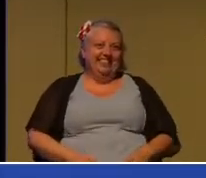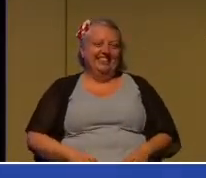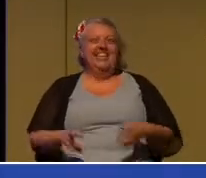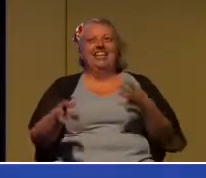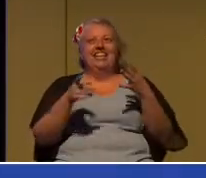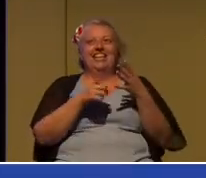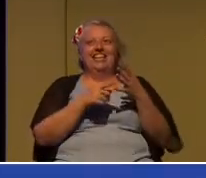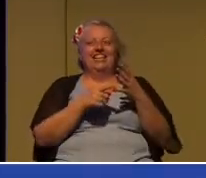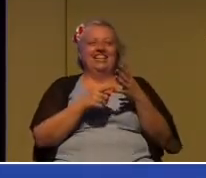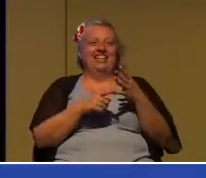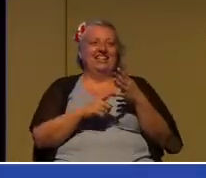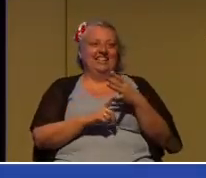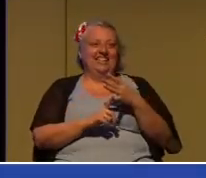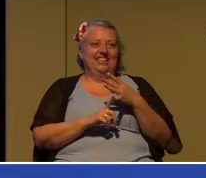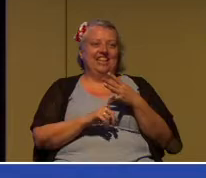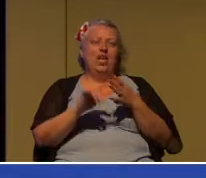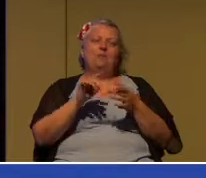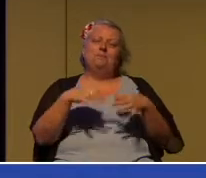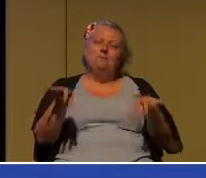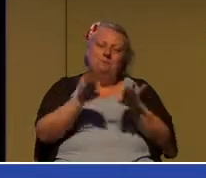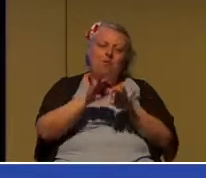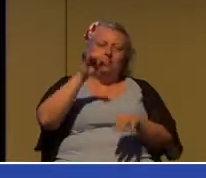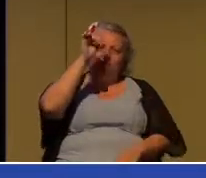Here's an important thing to keep in mind.